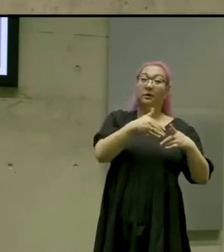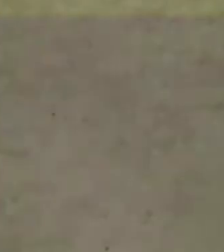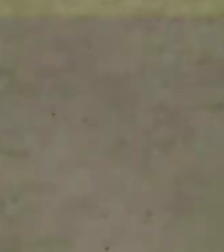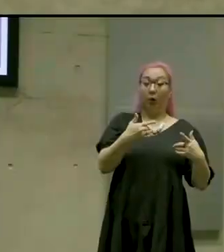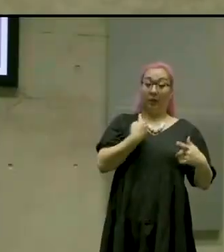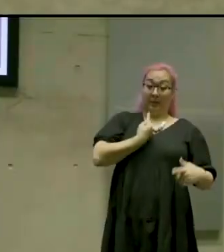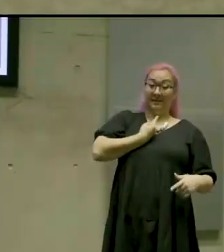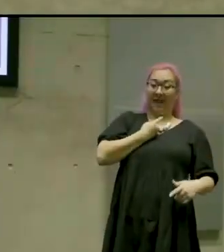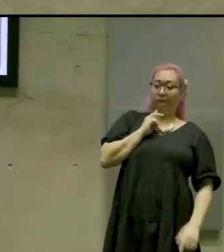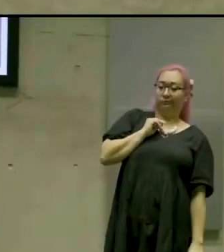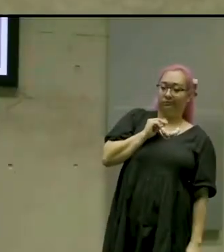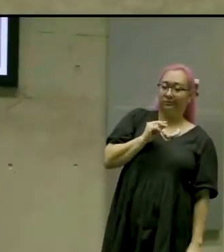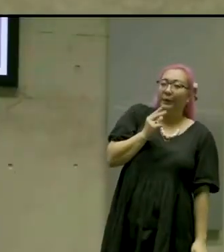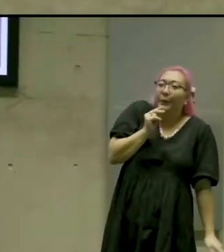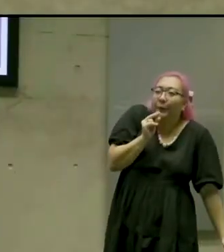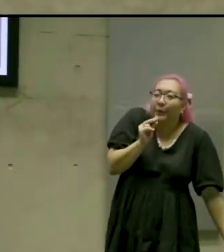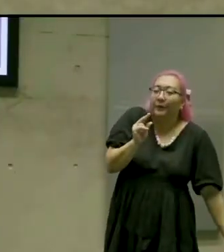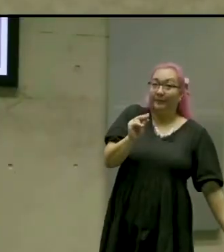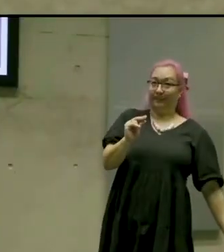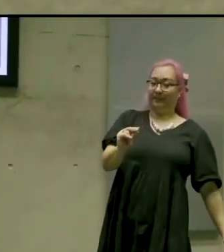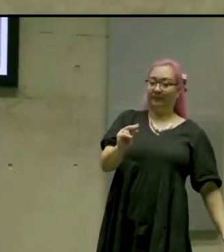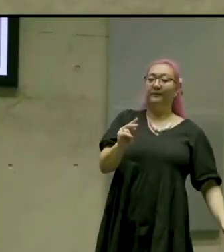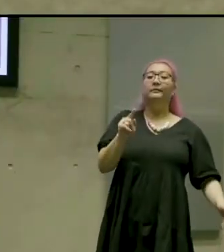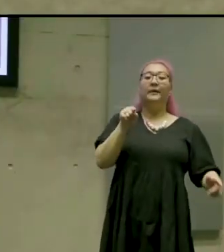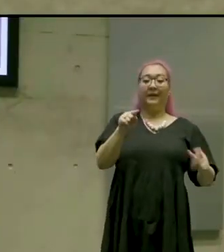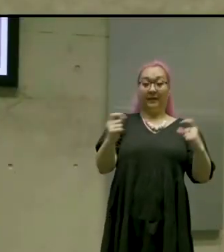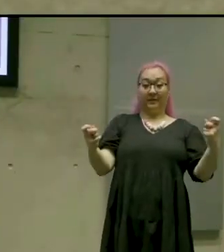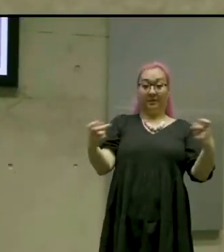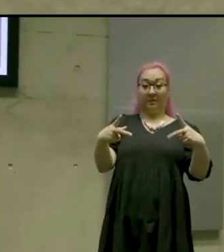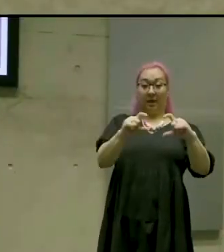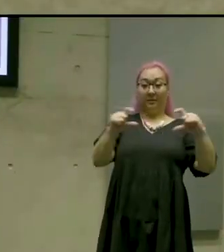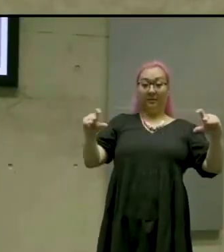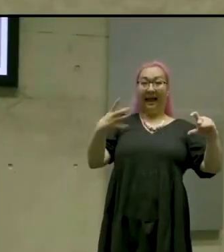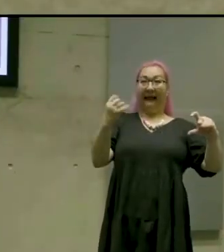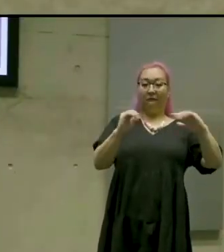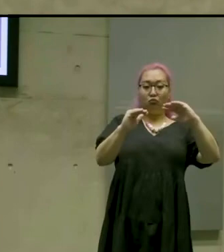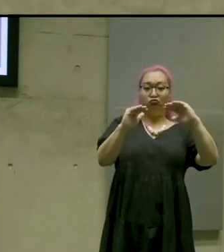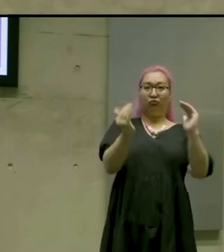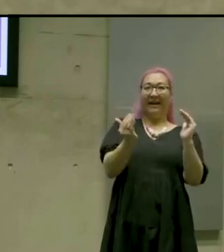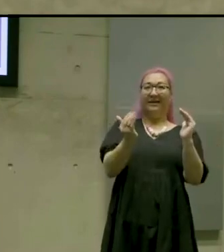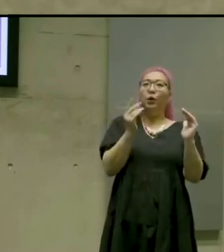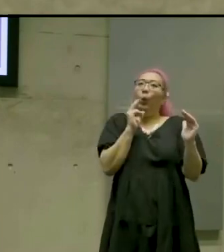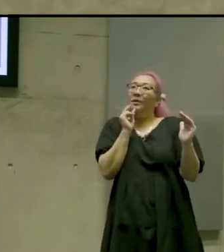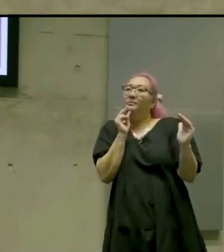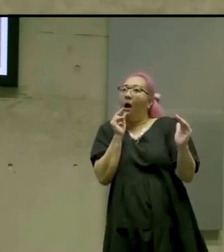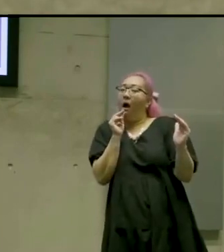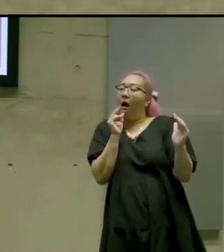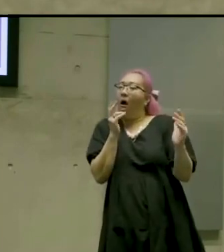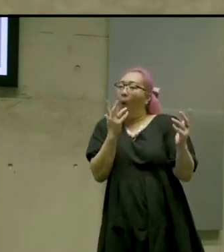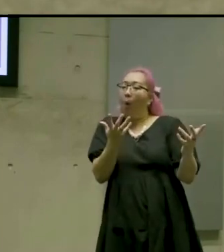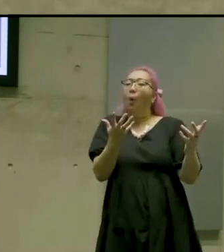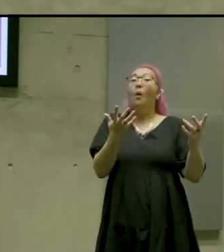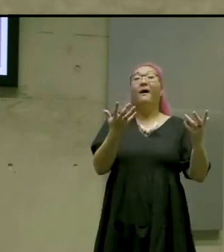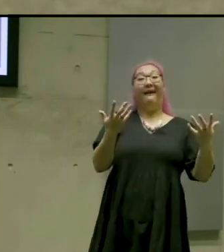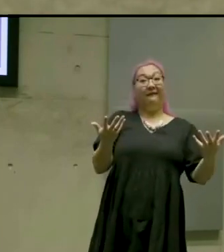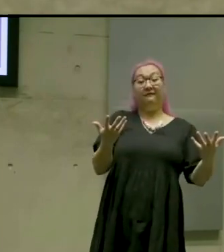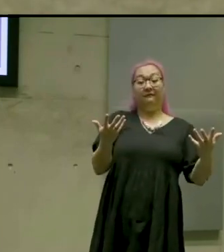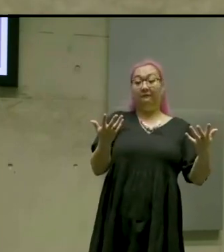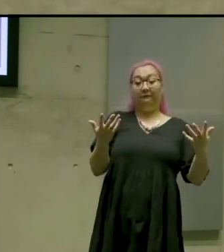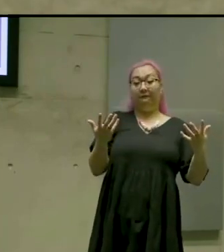name or after their name sort of, sorry and then the dialogue would follow but if it was sort of mid